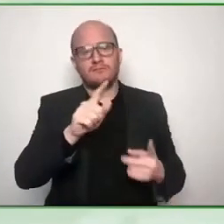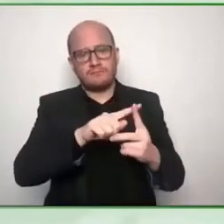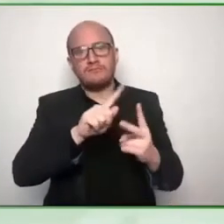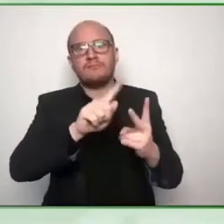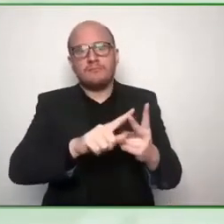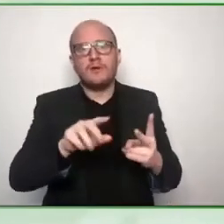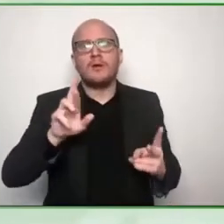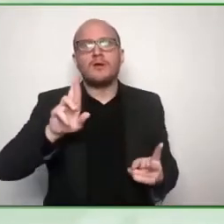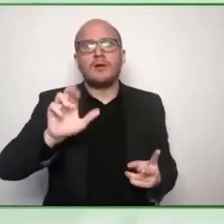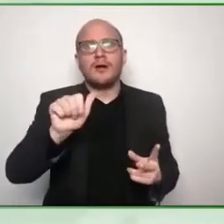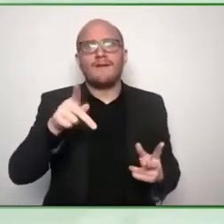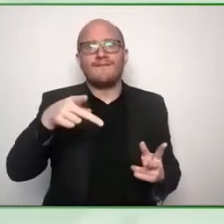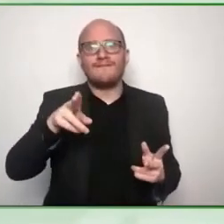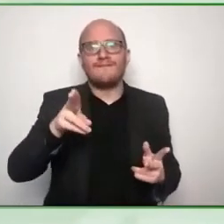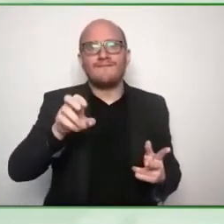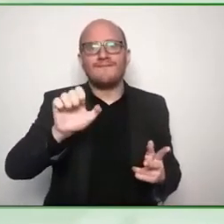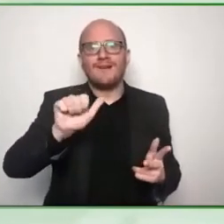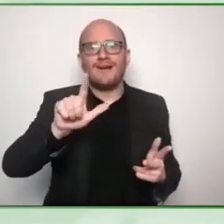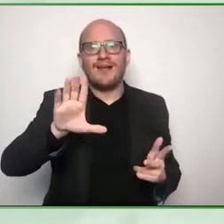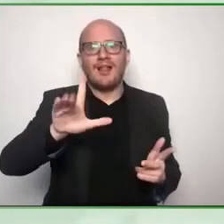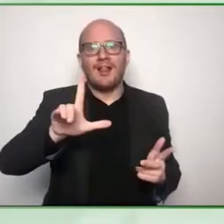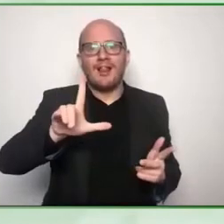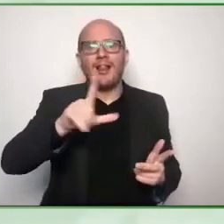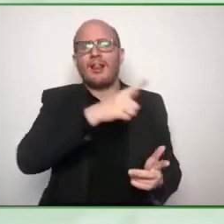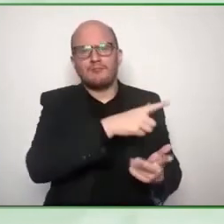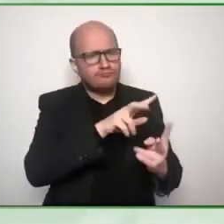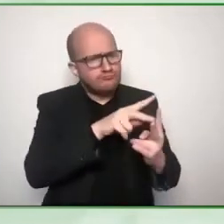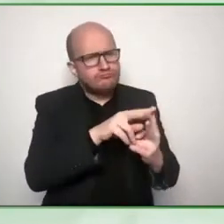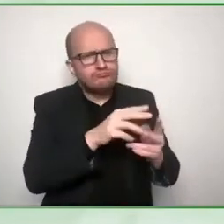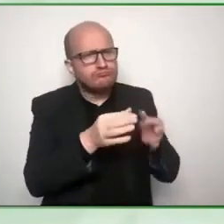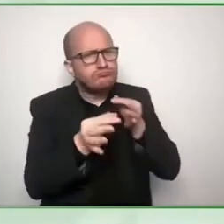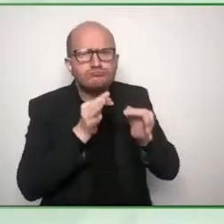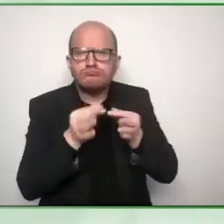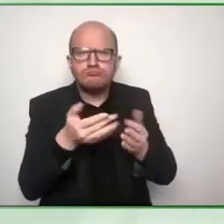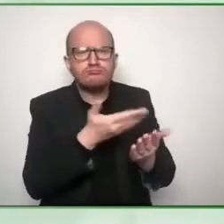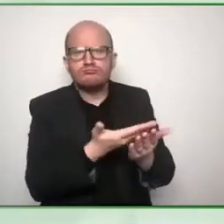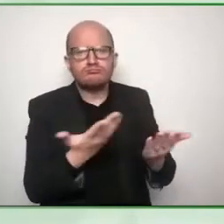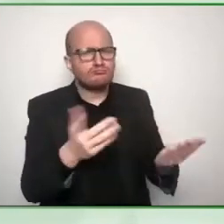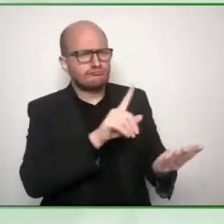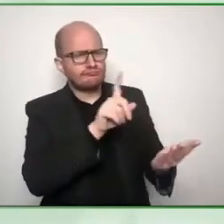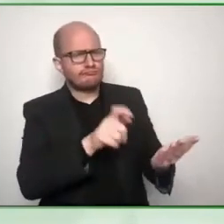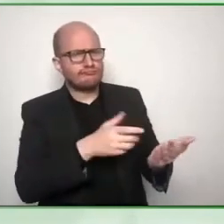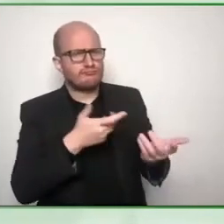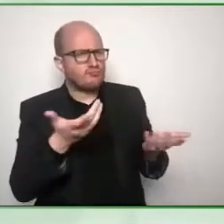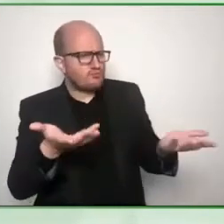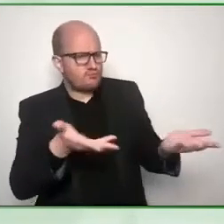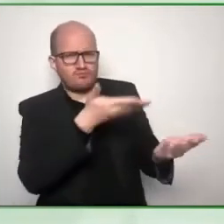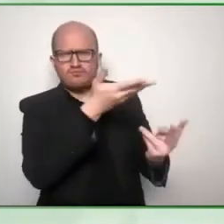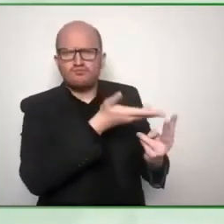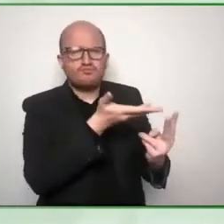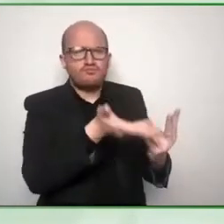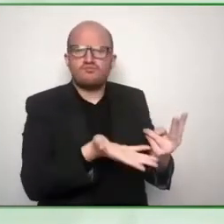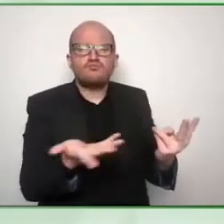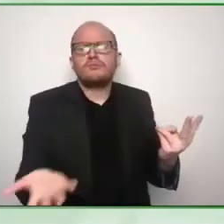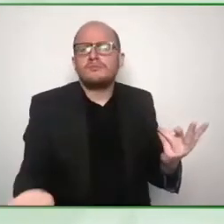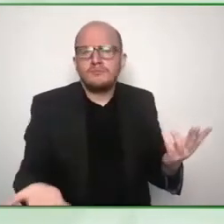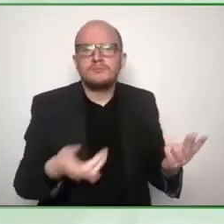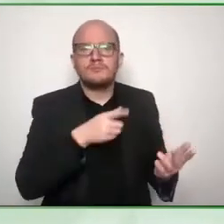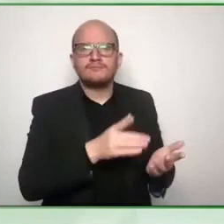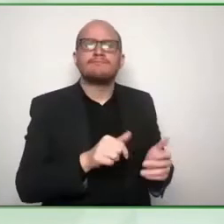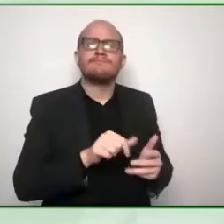you are your background your job title and then we'll jump in and talk about the government of south australia